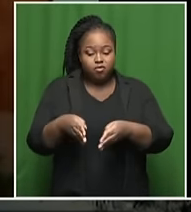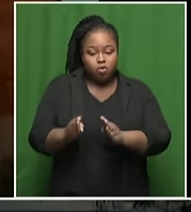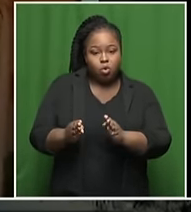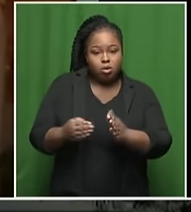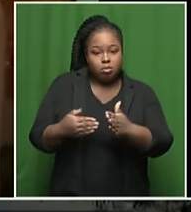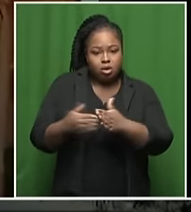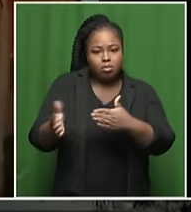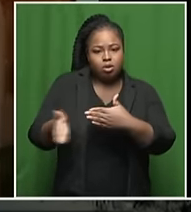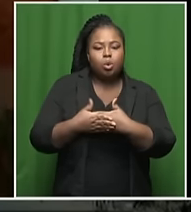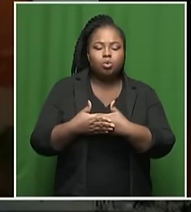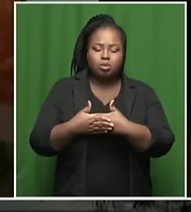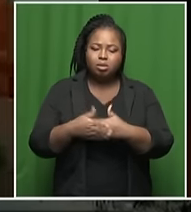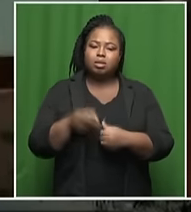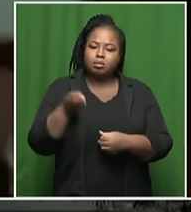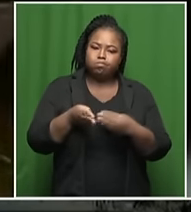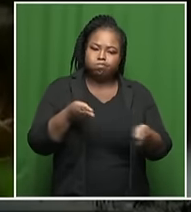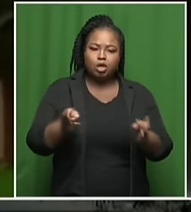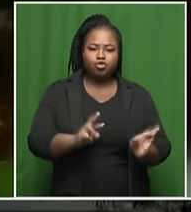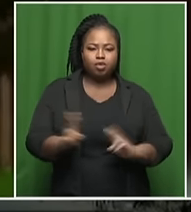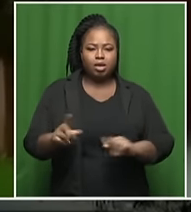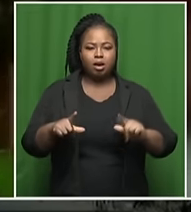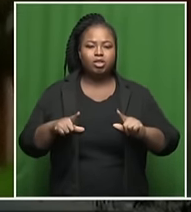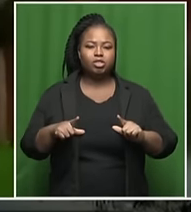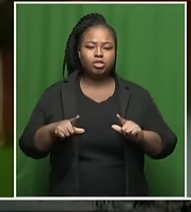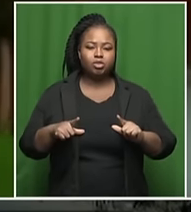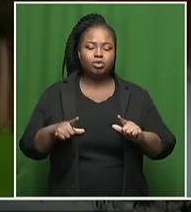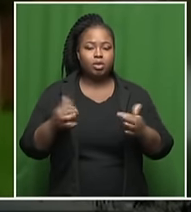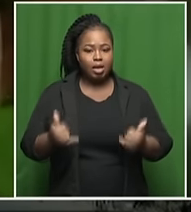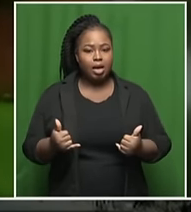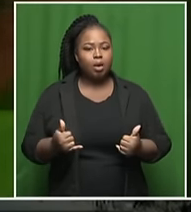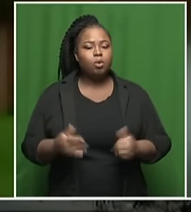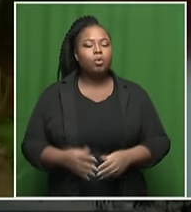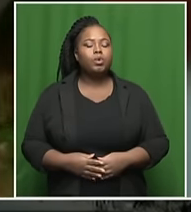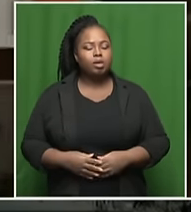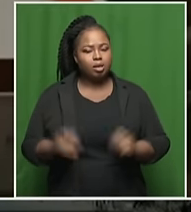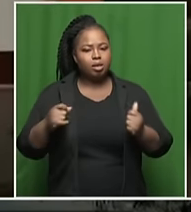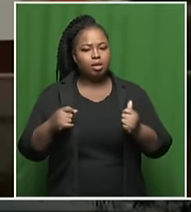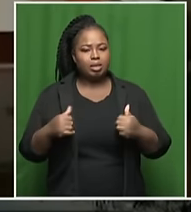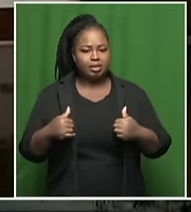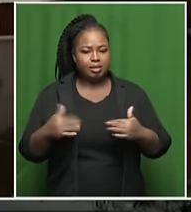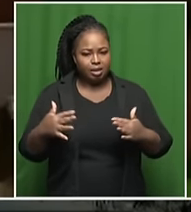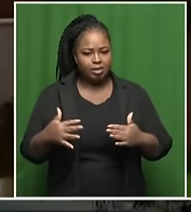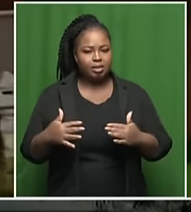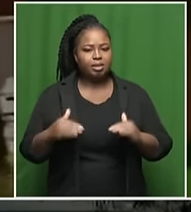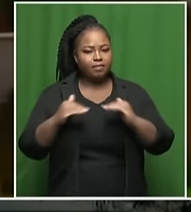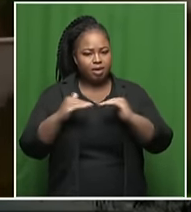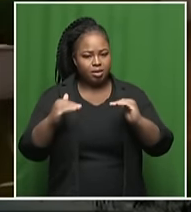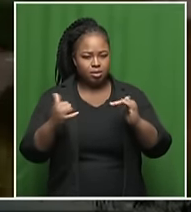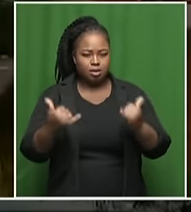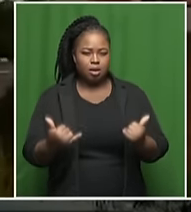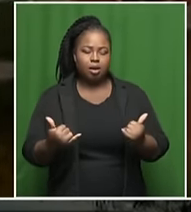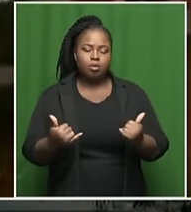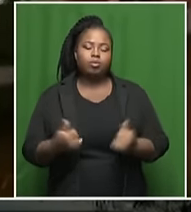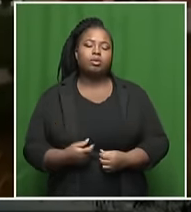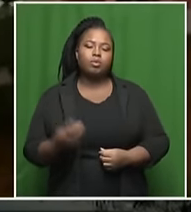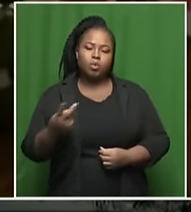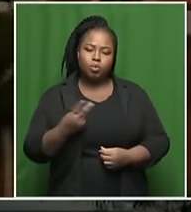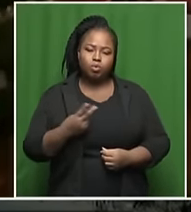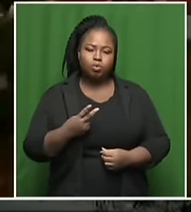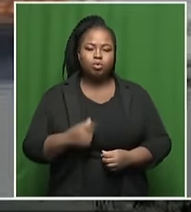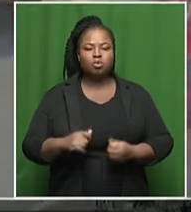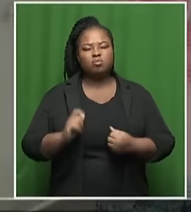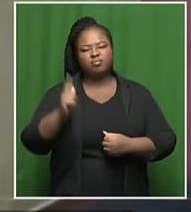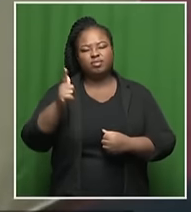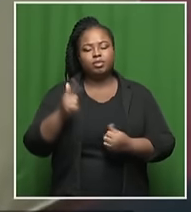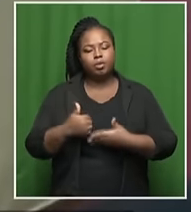that's required. So we really are in what we call the acute phase now. And obviously, then the last point would be providing humanitarian